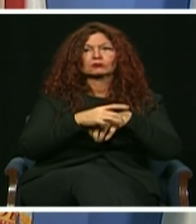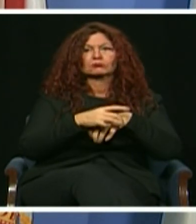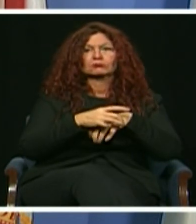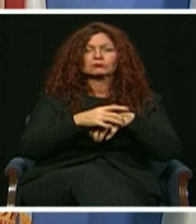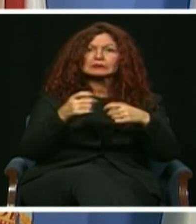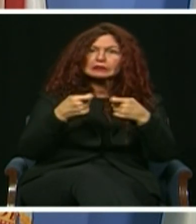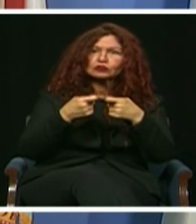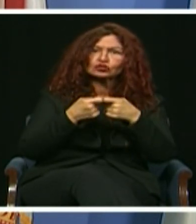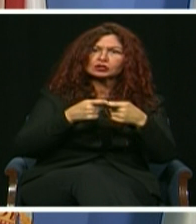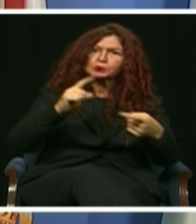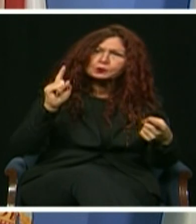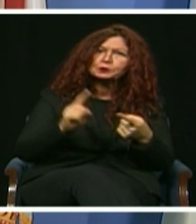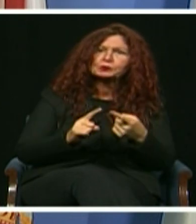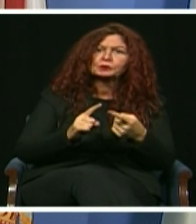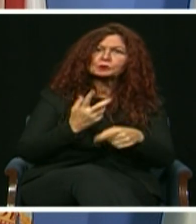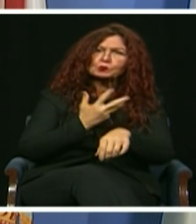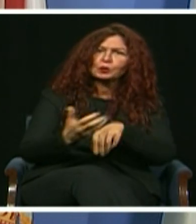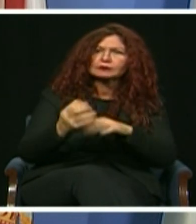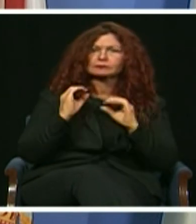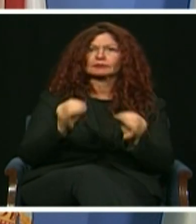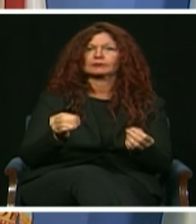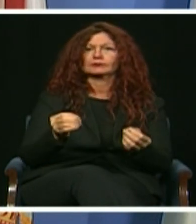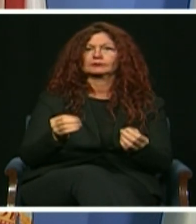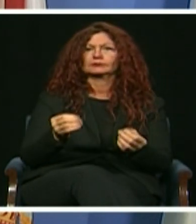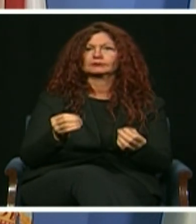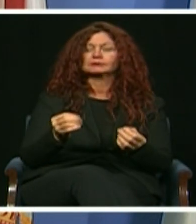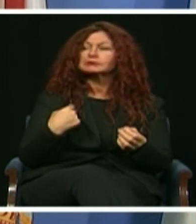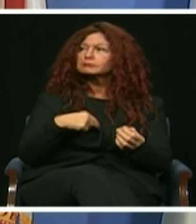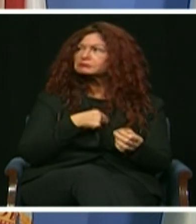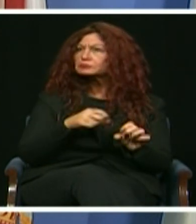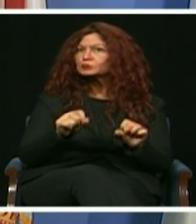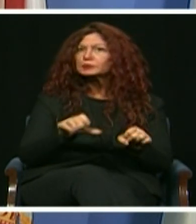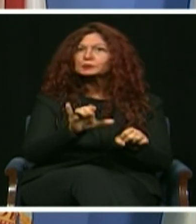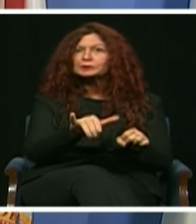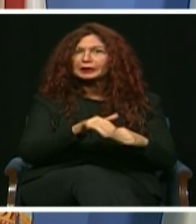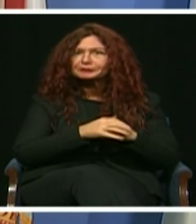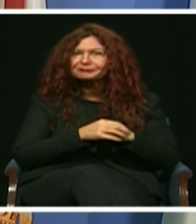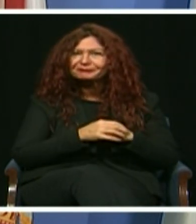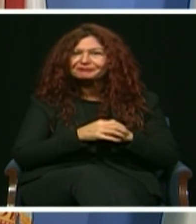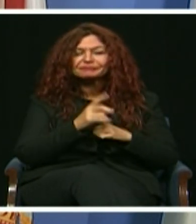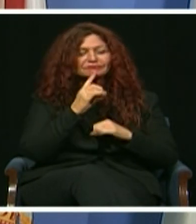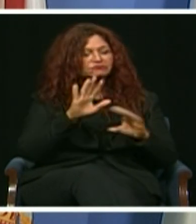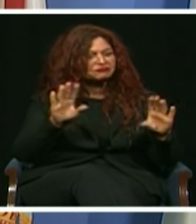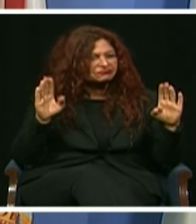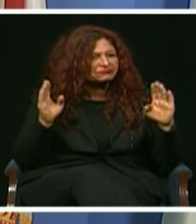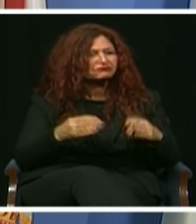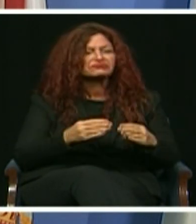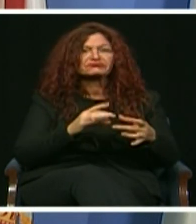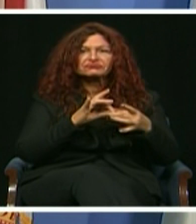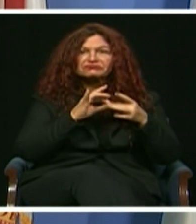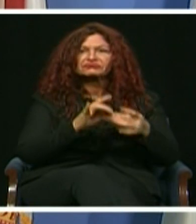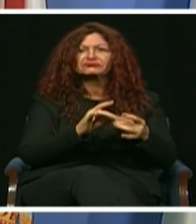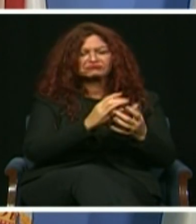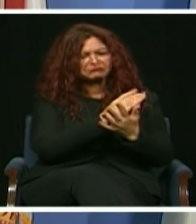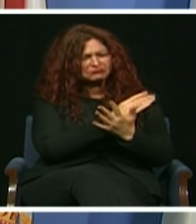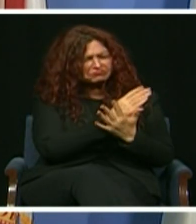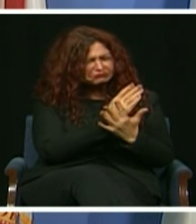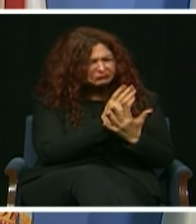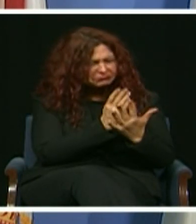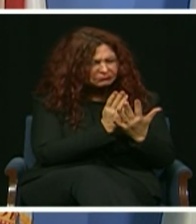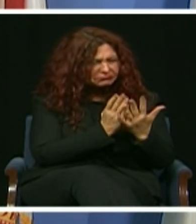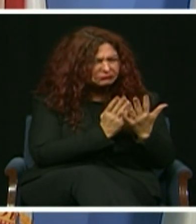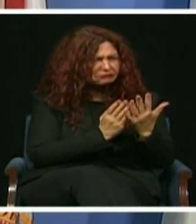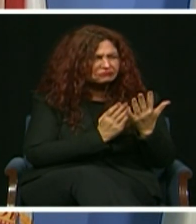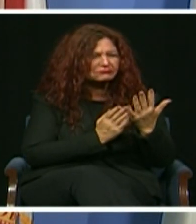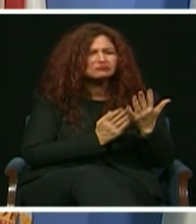can and we will. And while we invest in these three pillars of equity, economy, and the environment, all this work